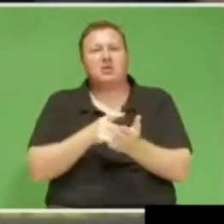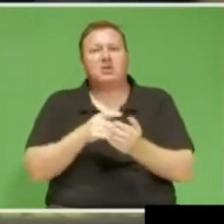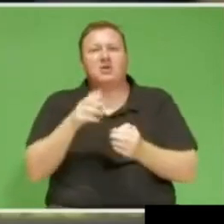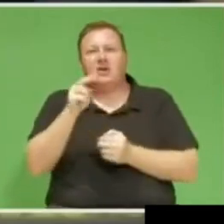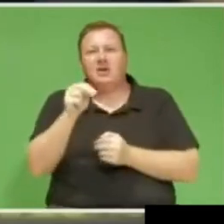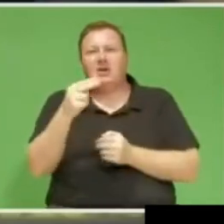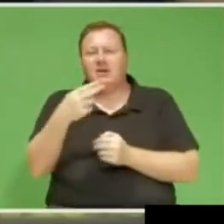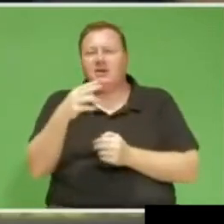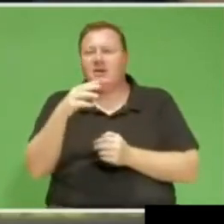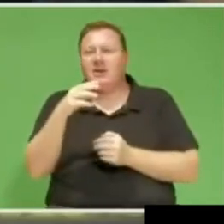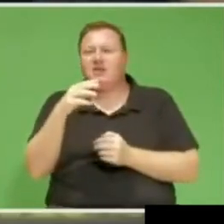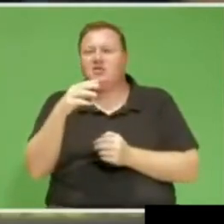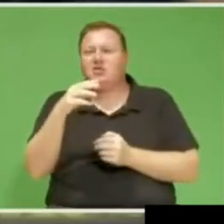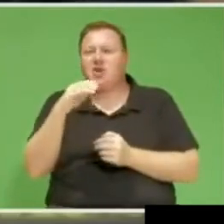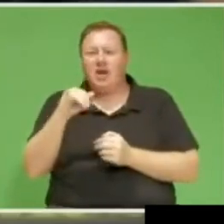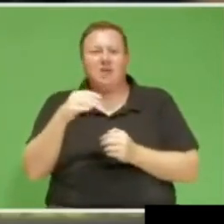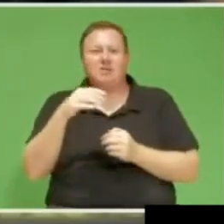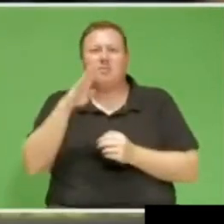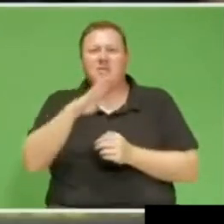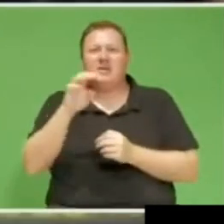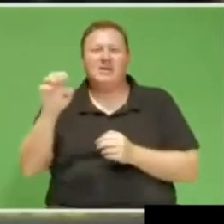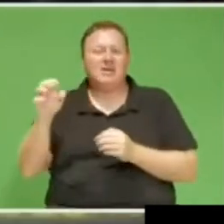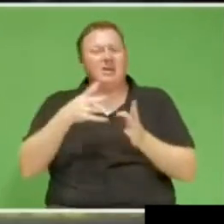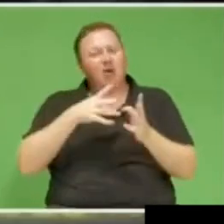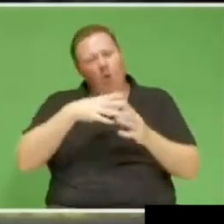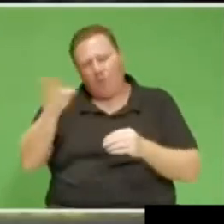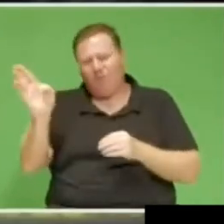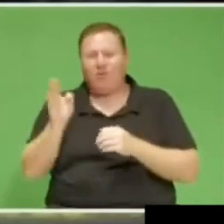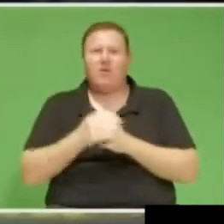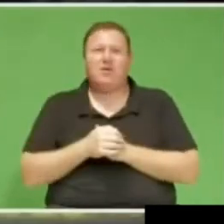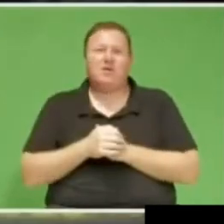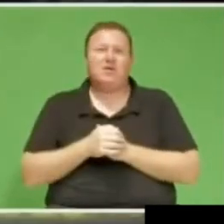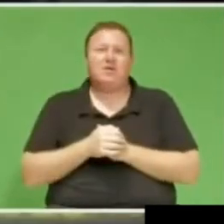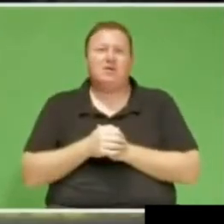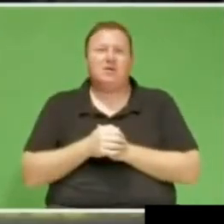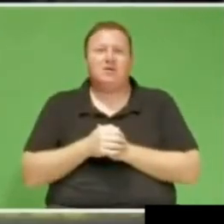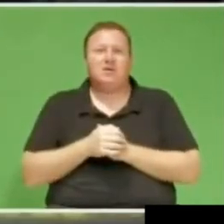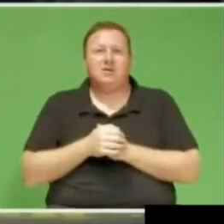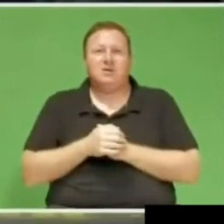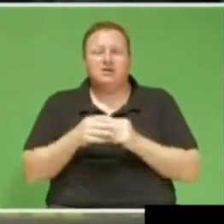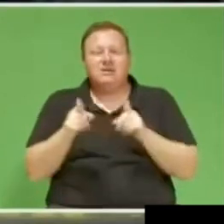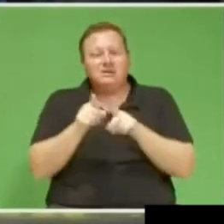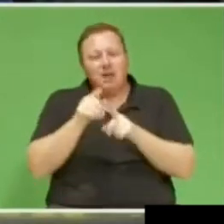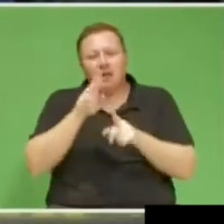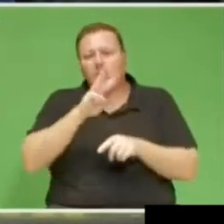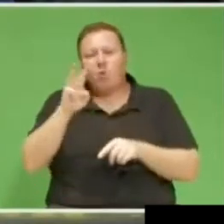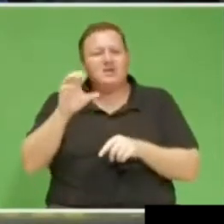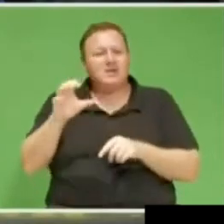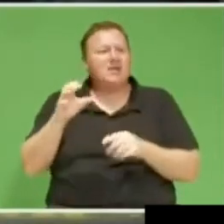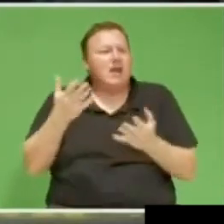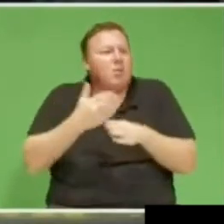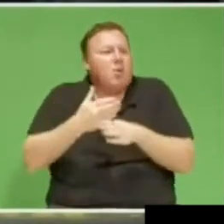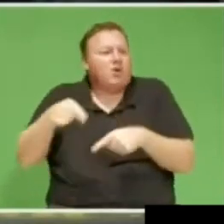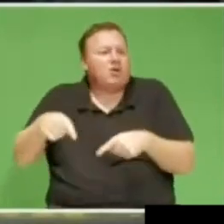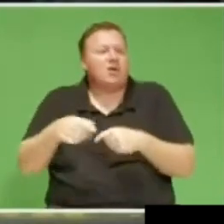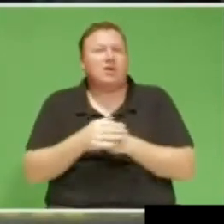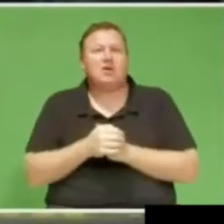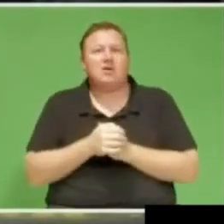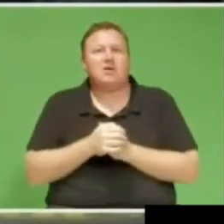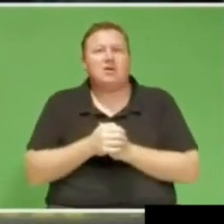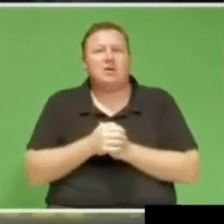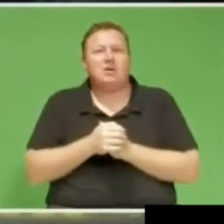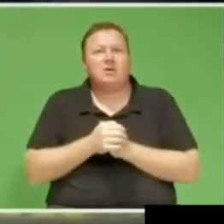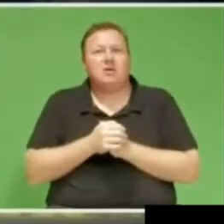NHI and BEE. Cut the red tape. We've done it here in the Western Cape. It works. Cut the red tape to allow the